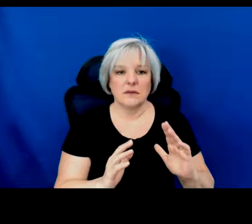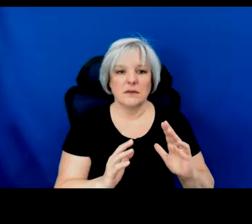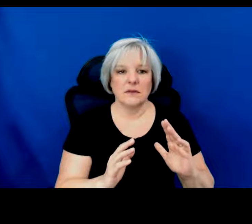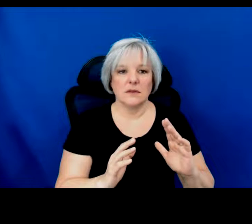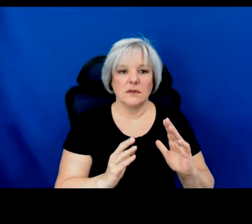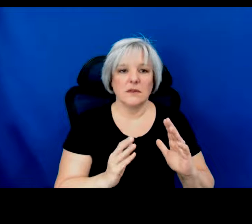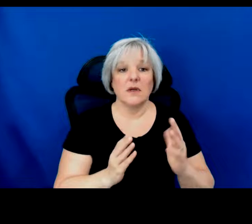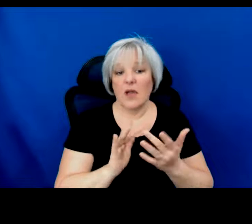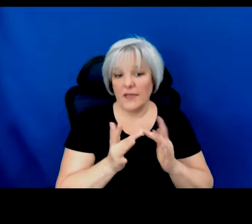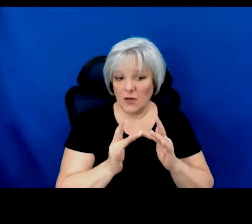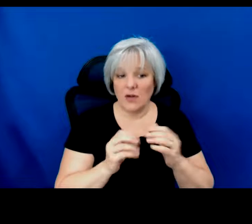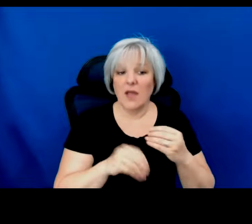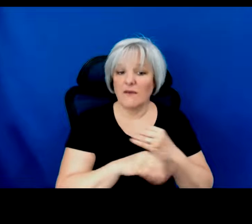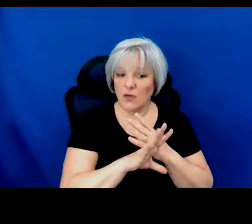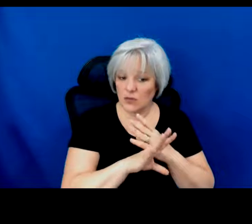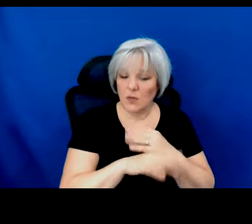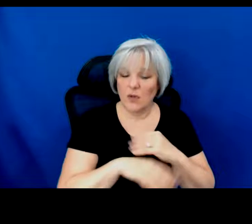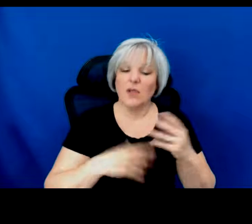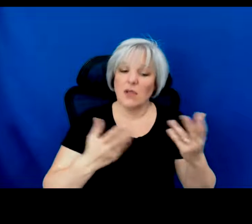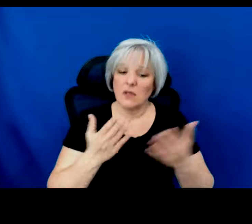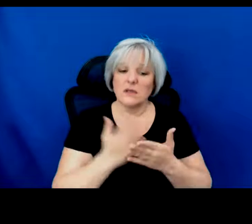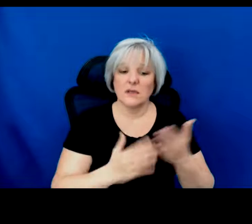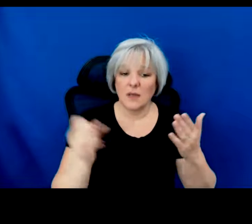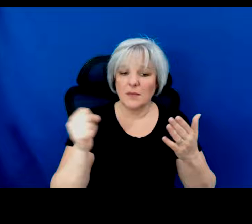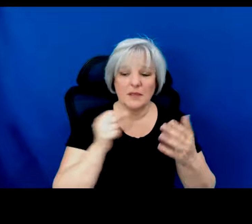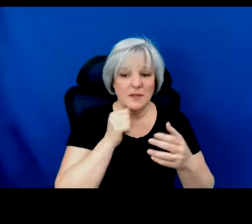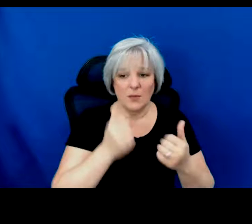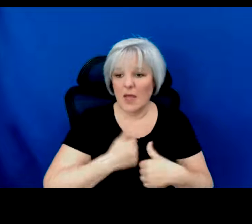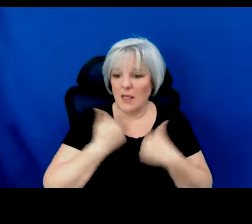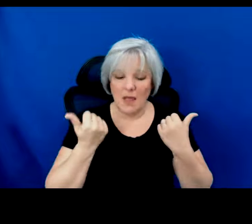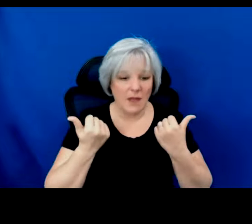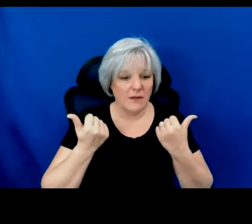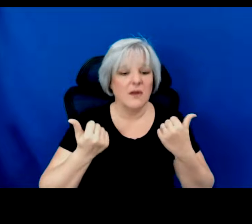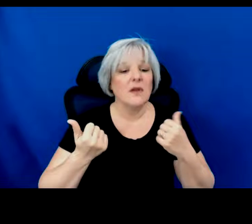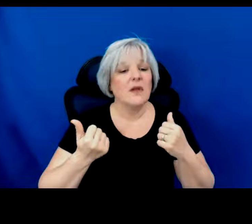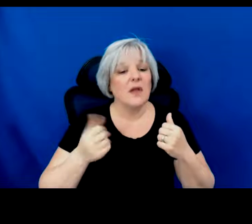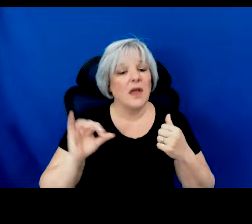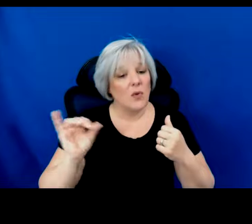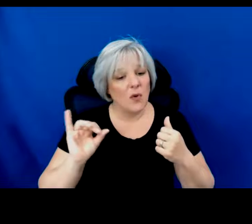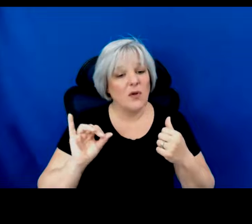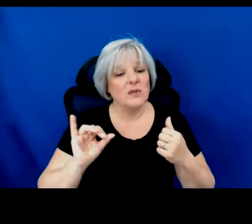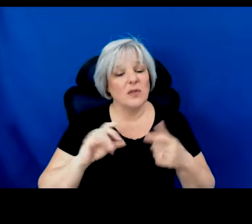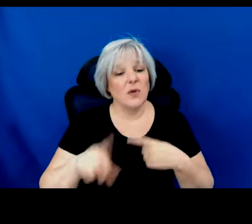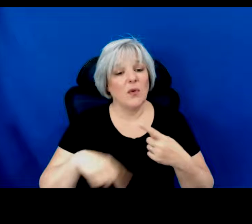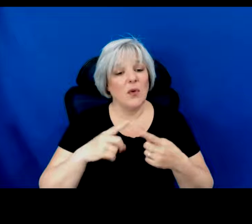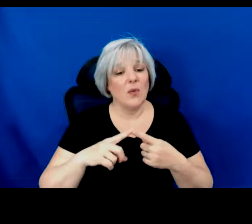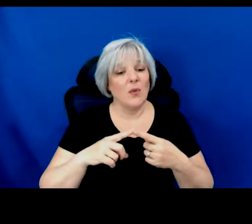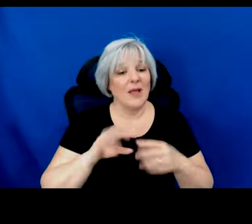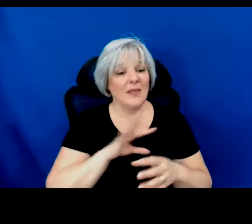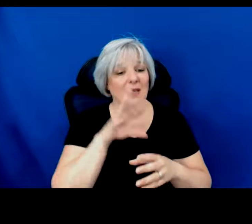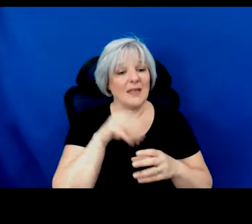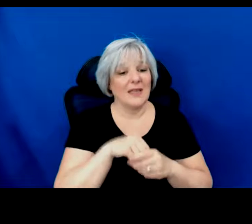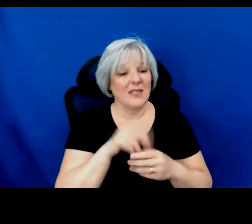on the internet, that were done not in person. And we were also able, when engagements were